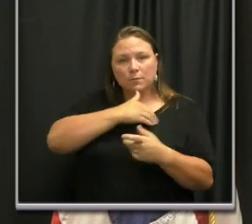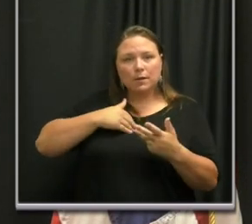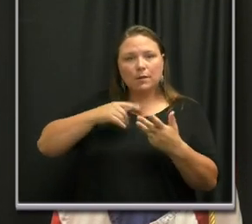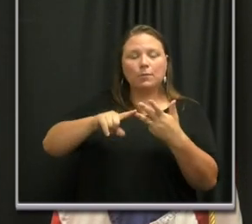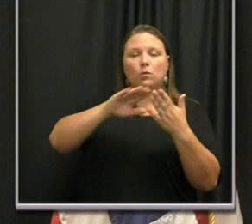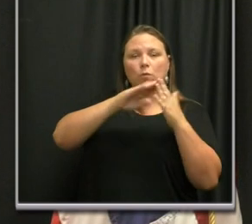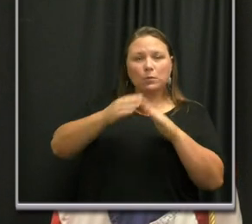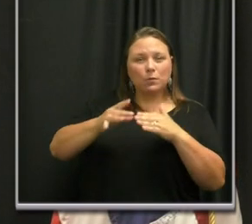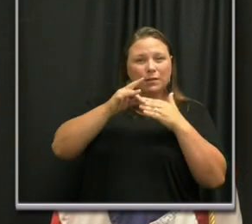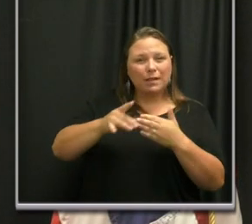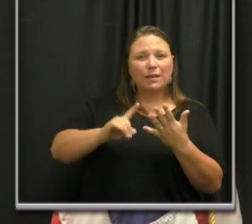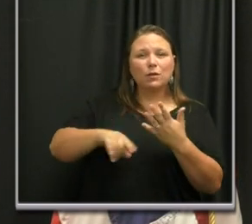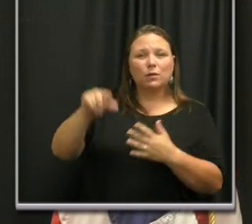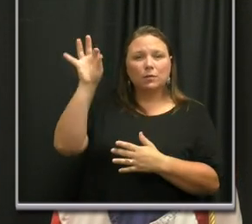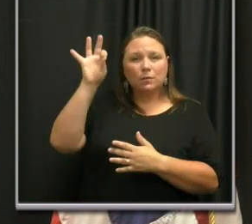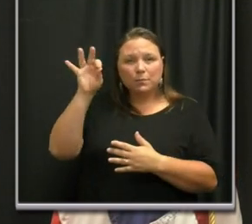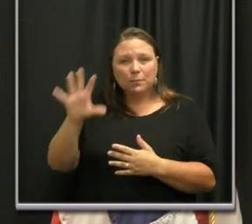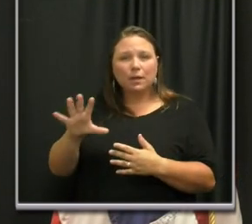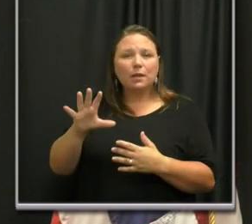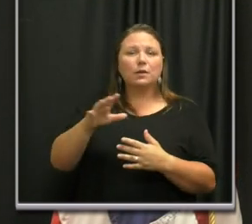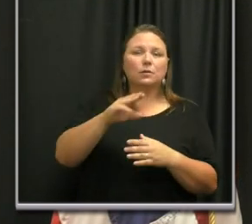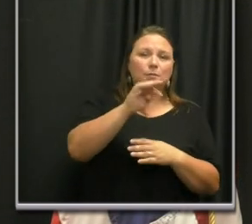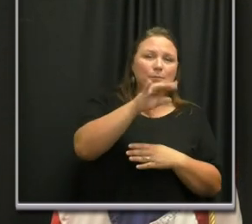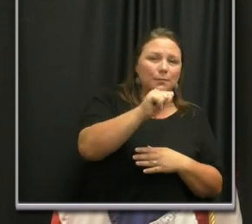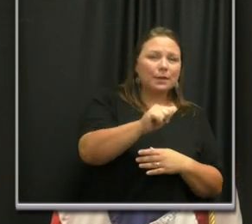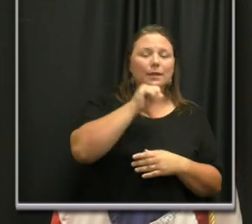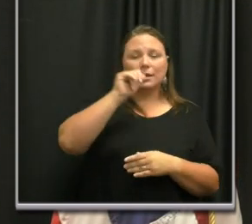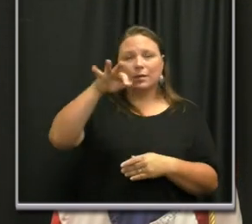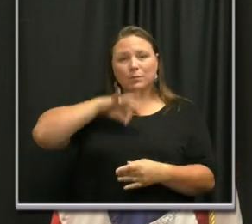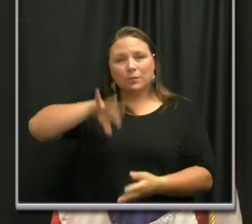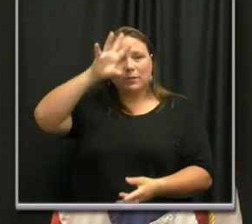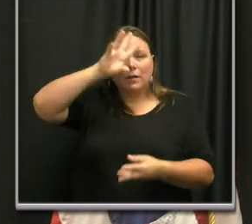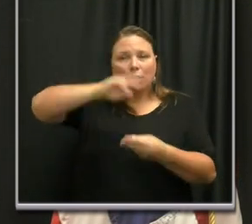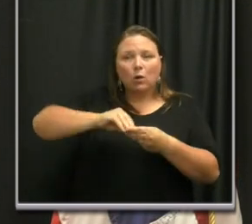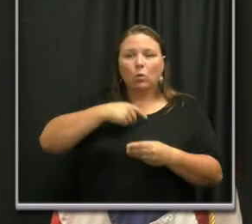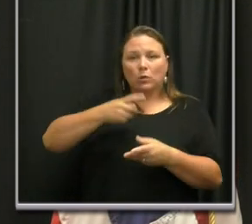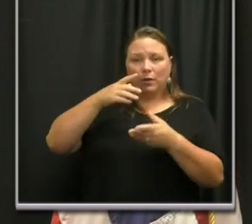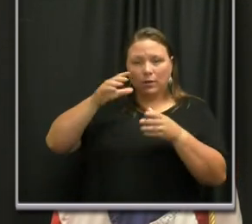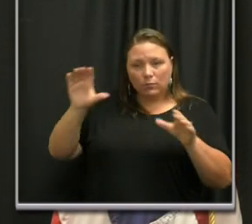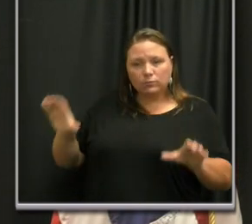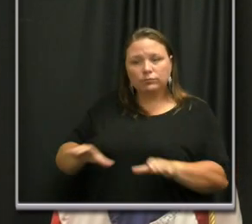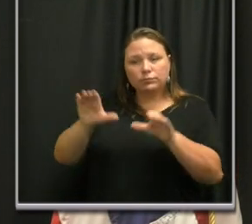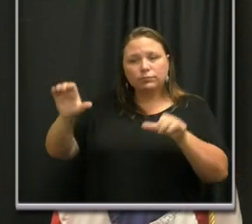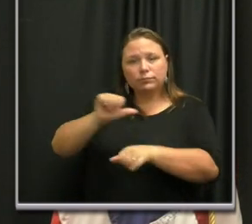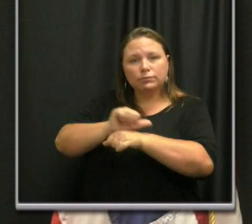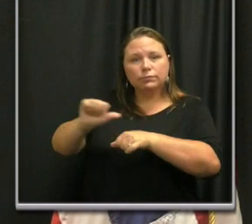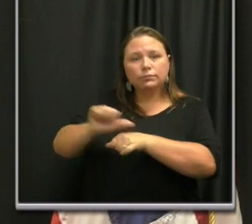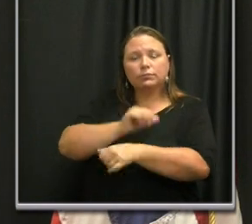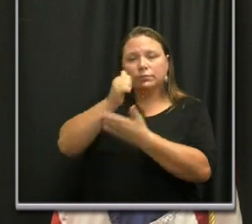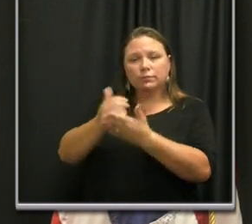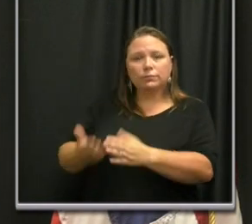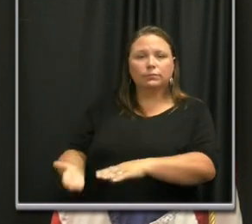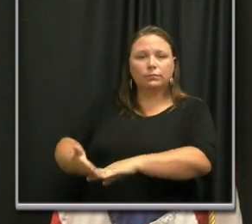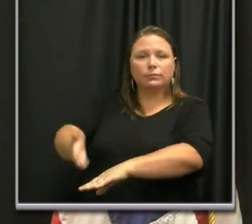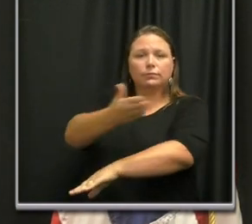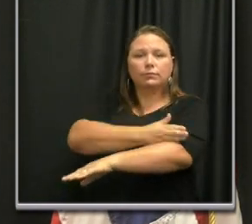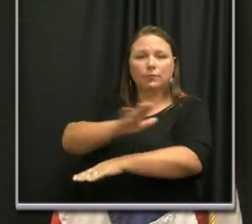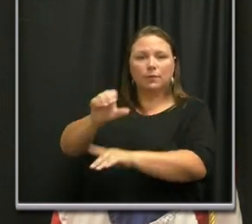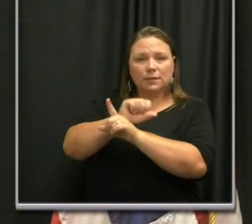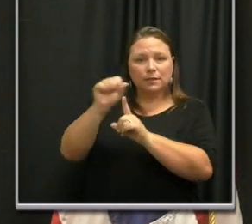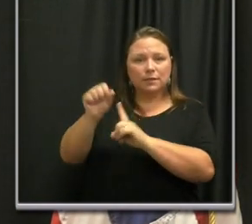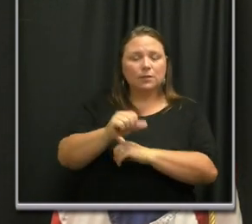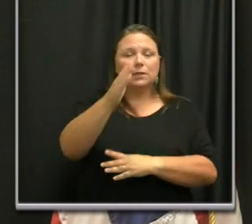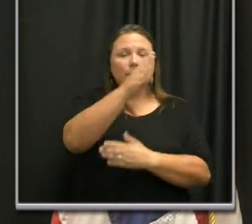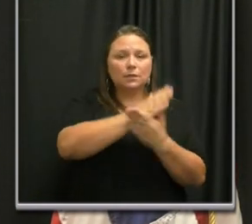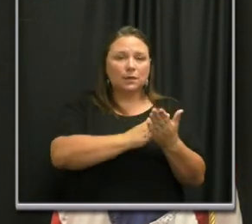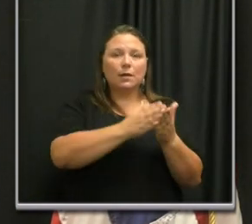leaders, clergy, media, and nonprofits, we have witnessed a concerted effort to improve the situation. Some of the plan